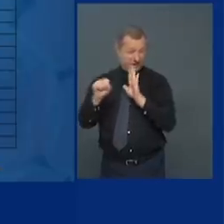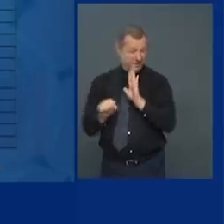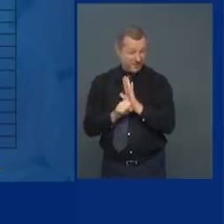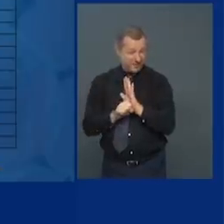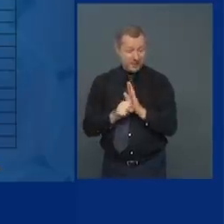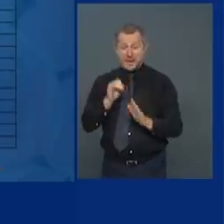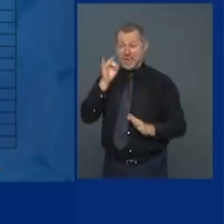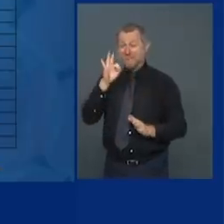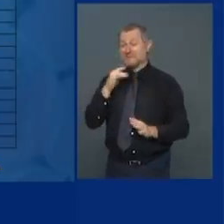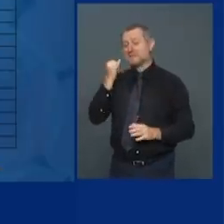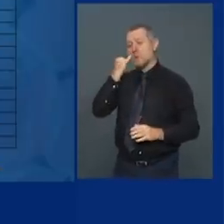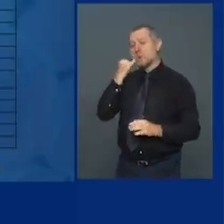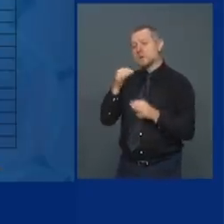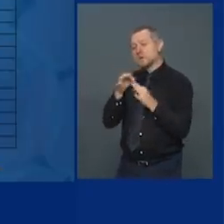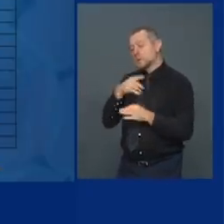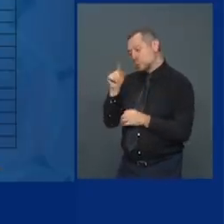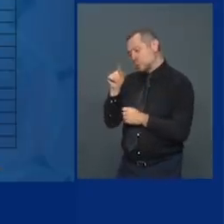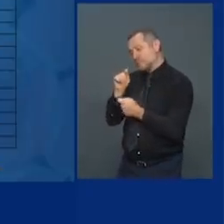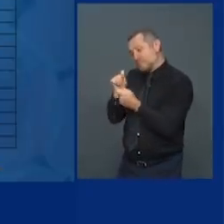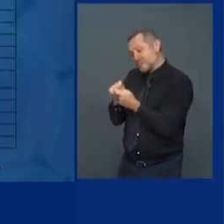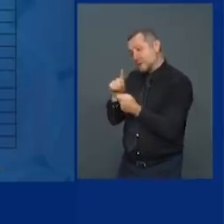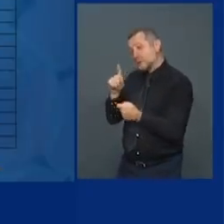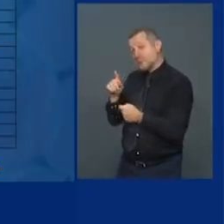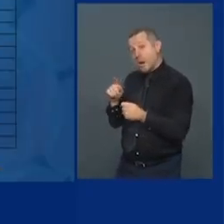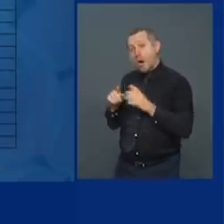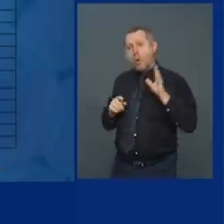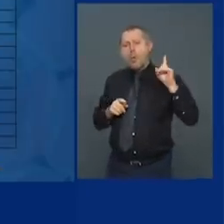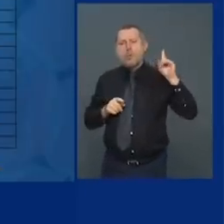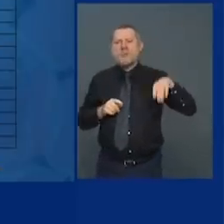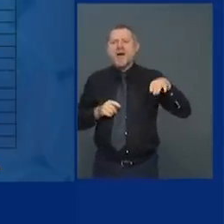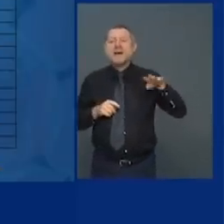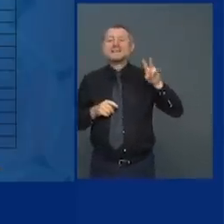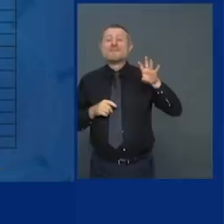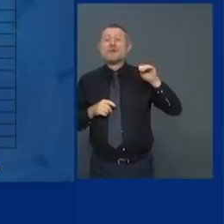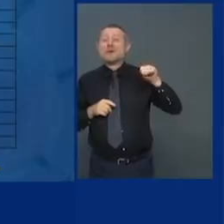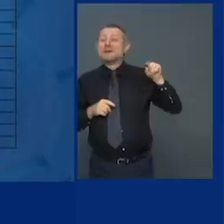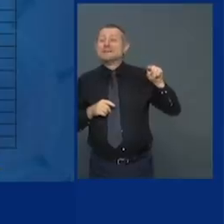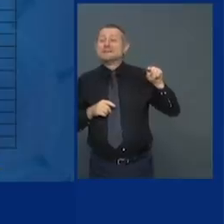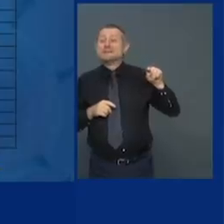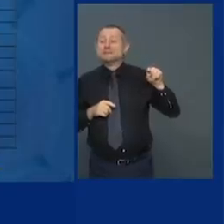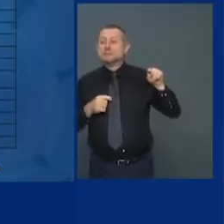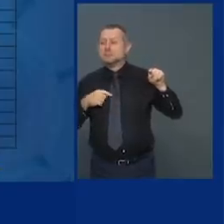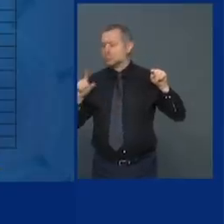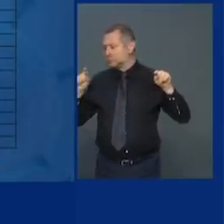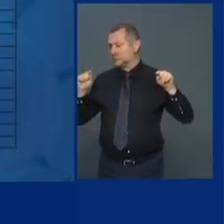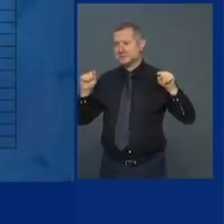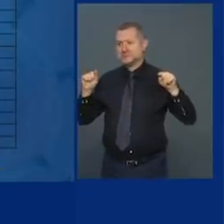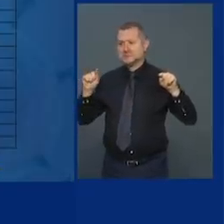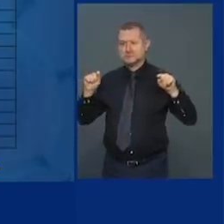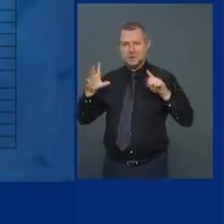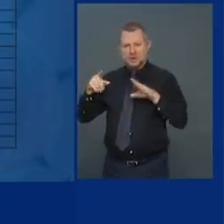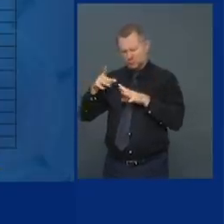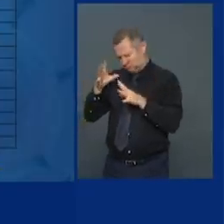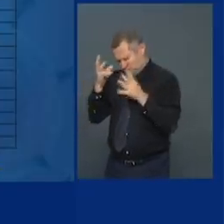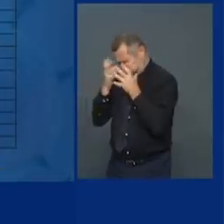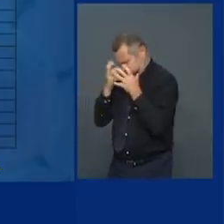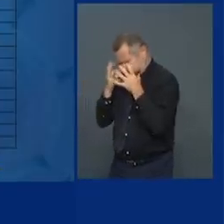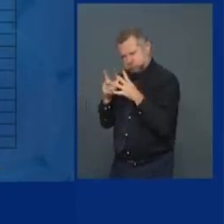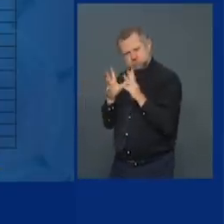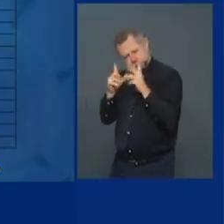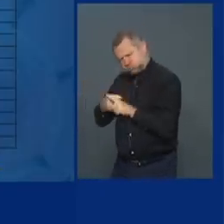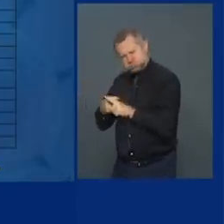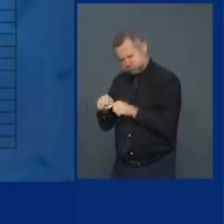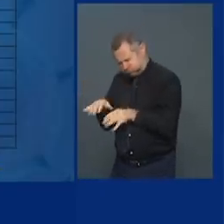out of 1,740 zip codes. So you're talking about very targeted areas. But we have zip